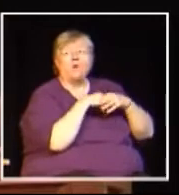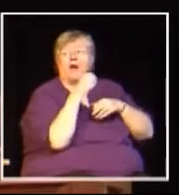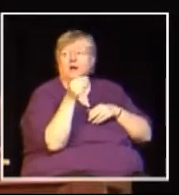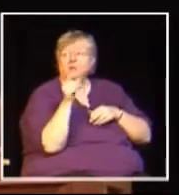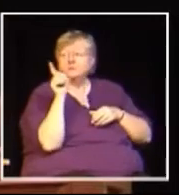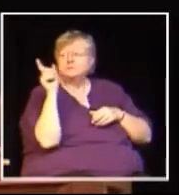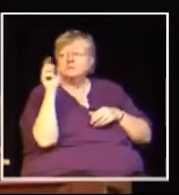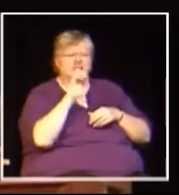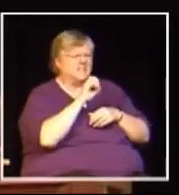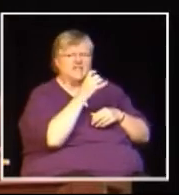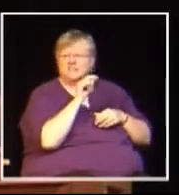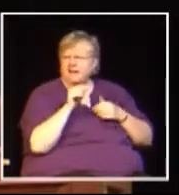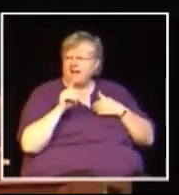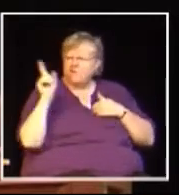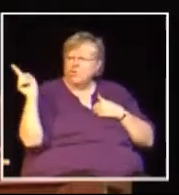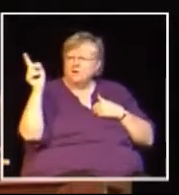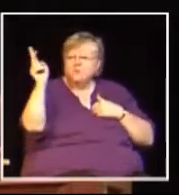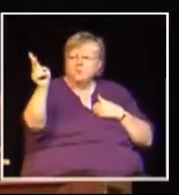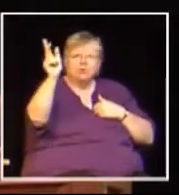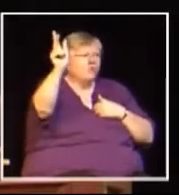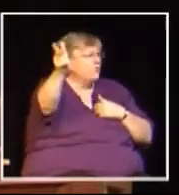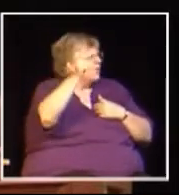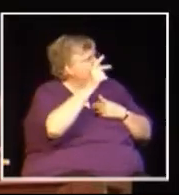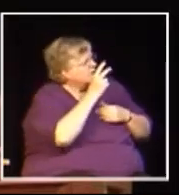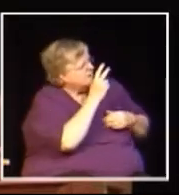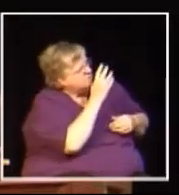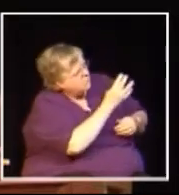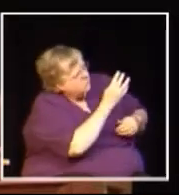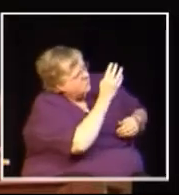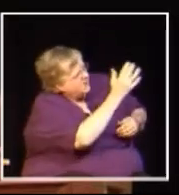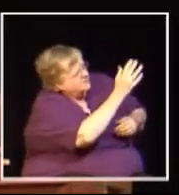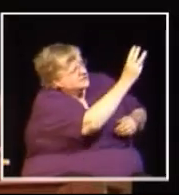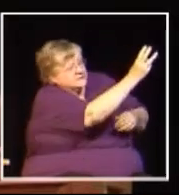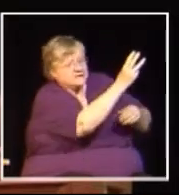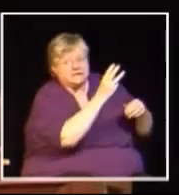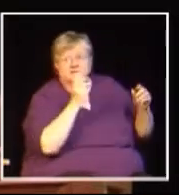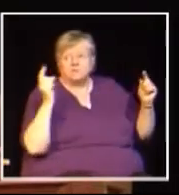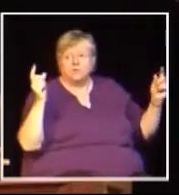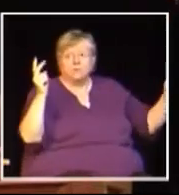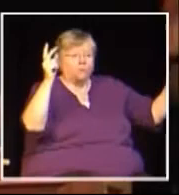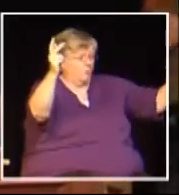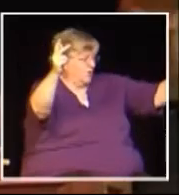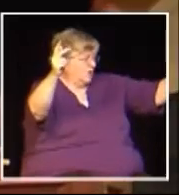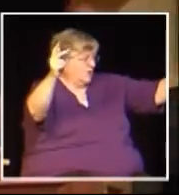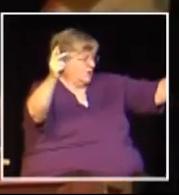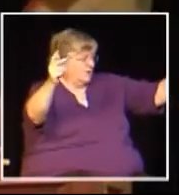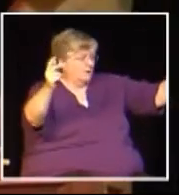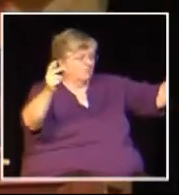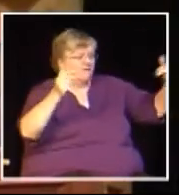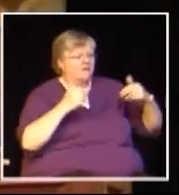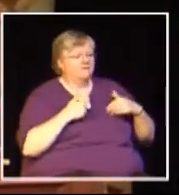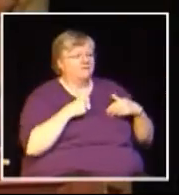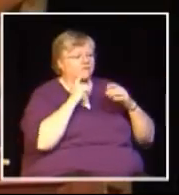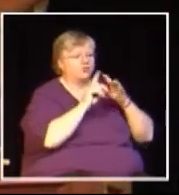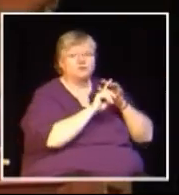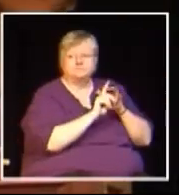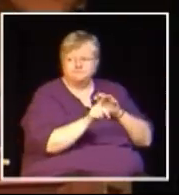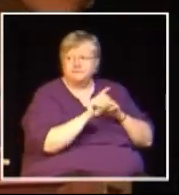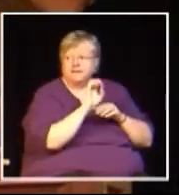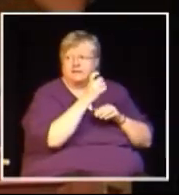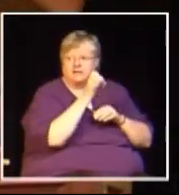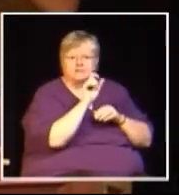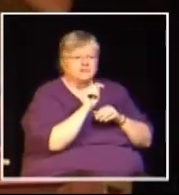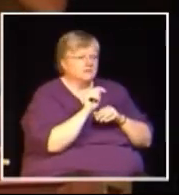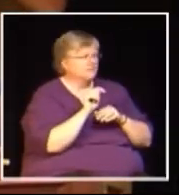Kelowna. The washrooms in this building are located if you go out in the back of the